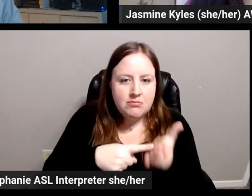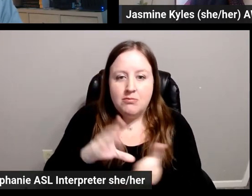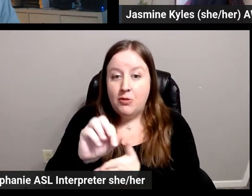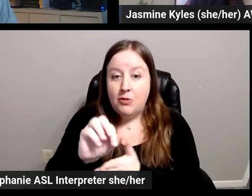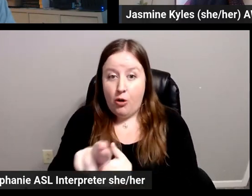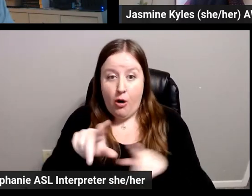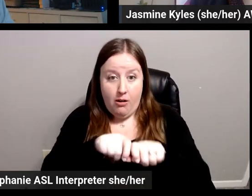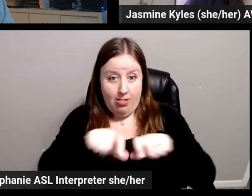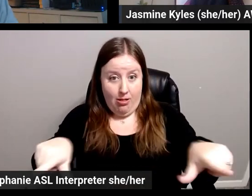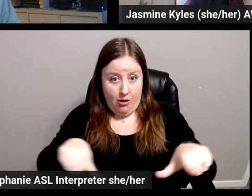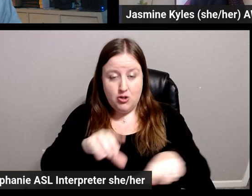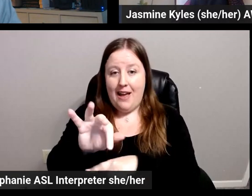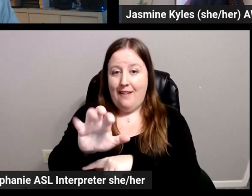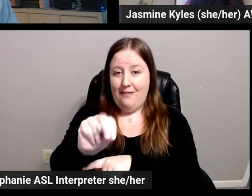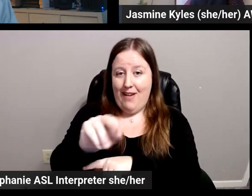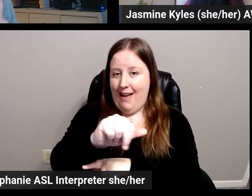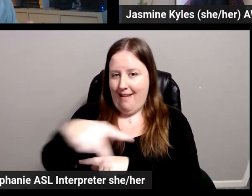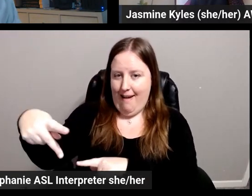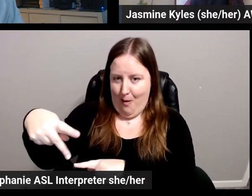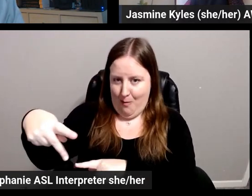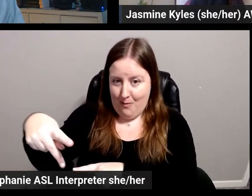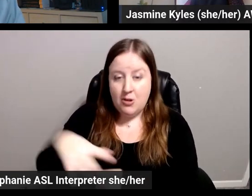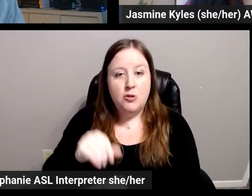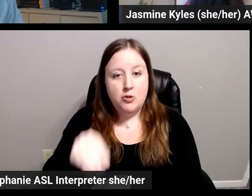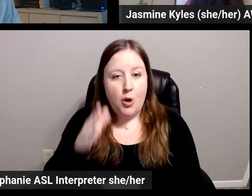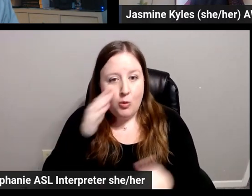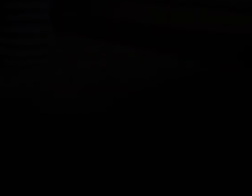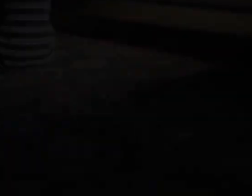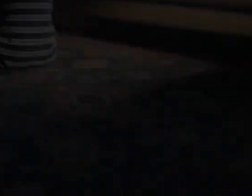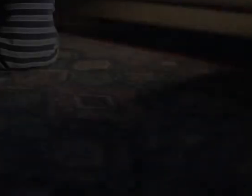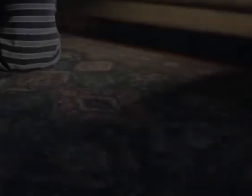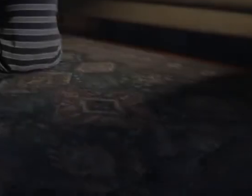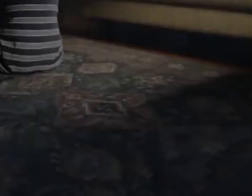and the launch of the fan app. So let's hit the video.